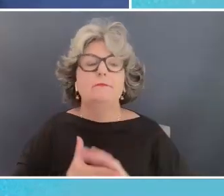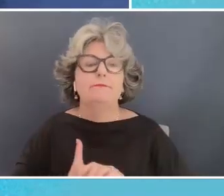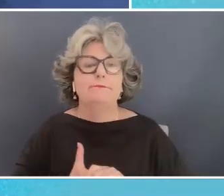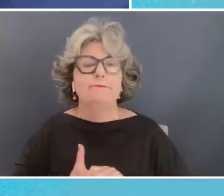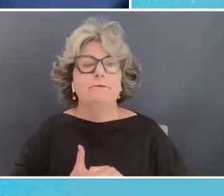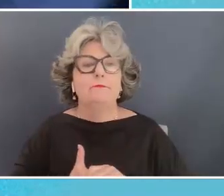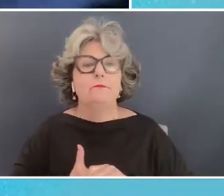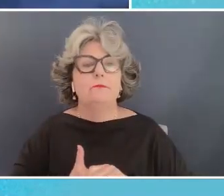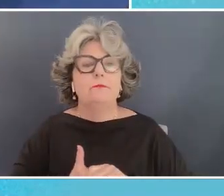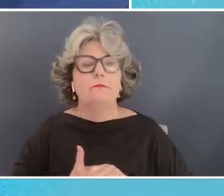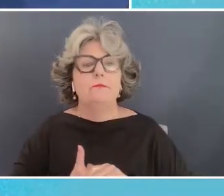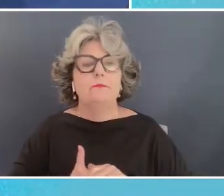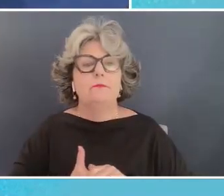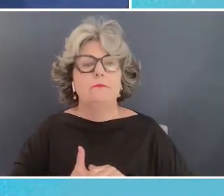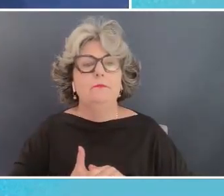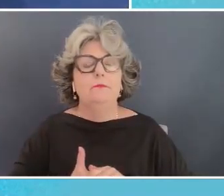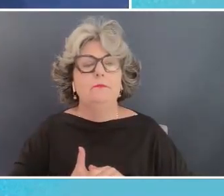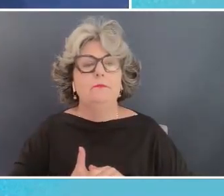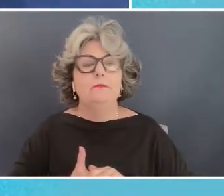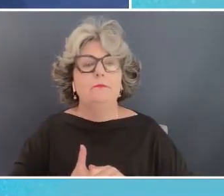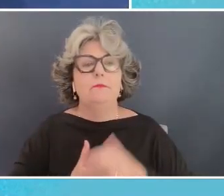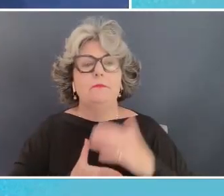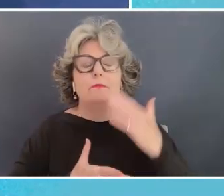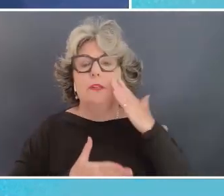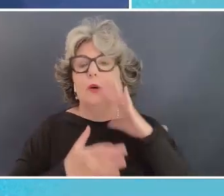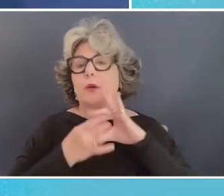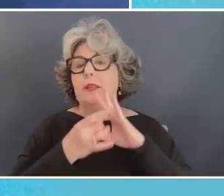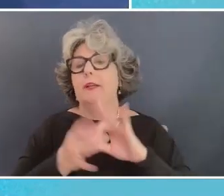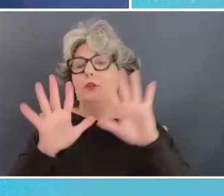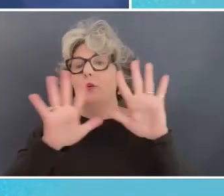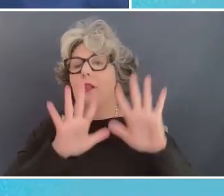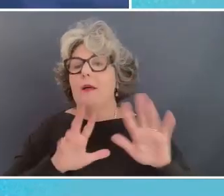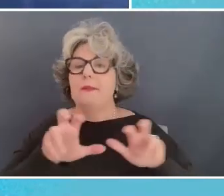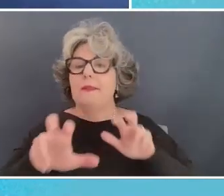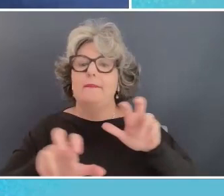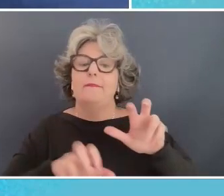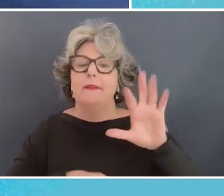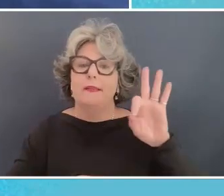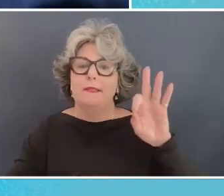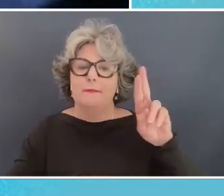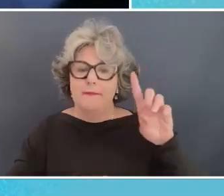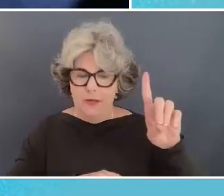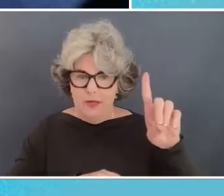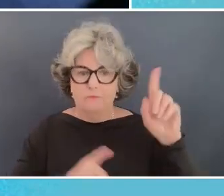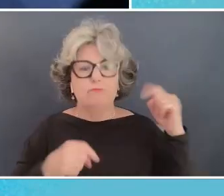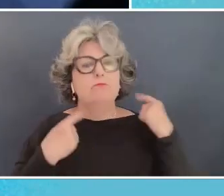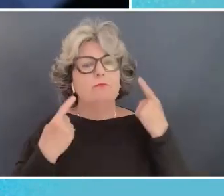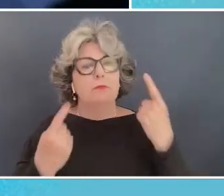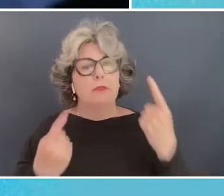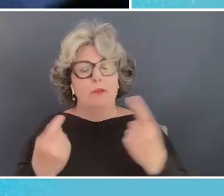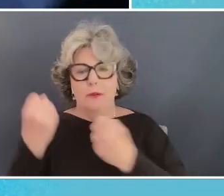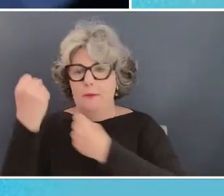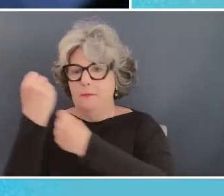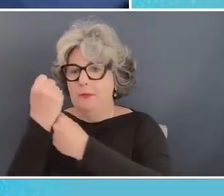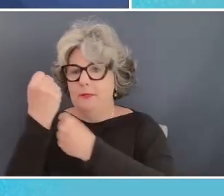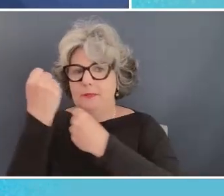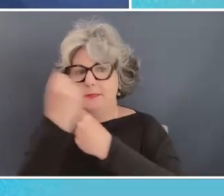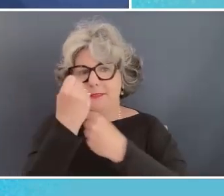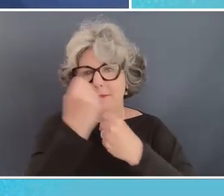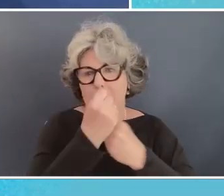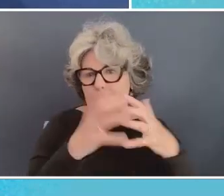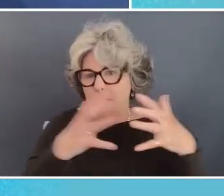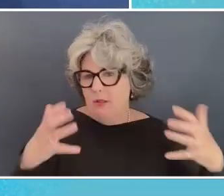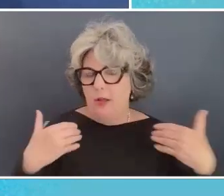that um you know in the context of the climate investment funds that uh we have been sponsoring quite a lot is to have